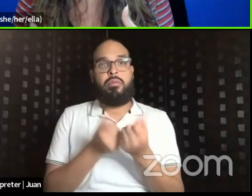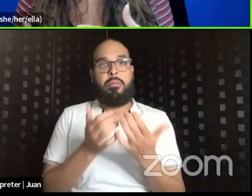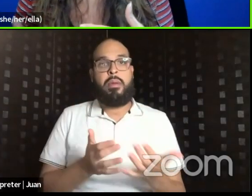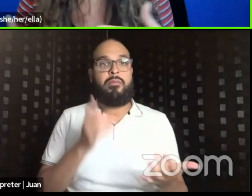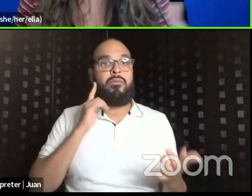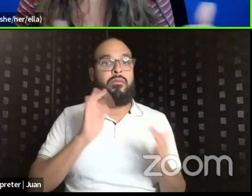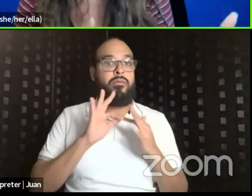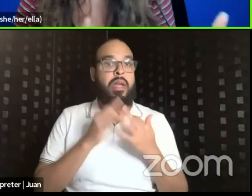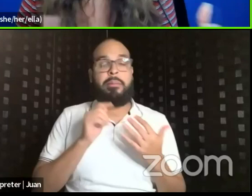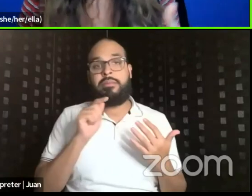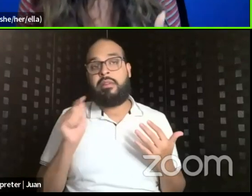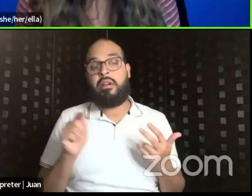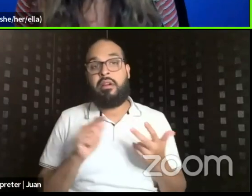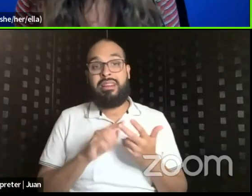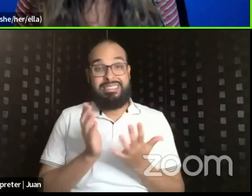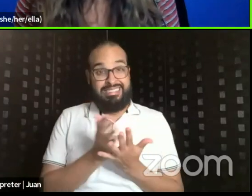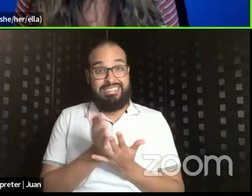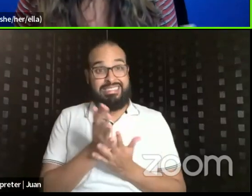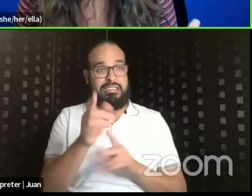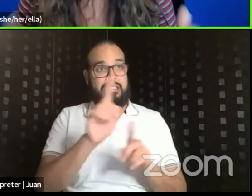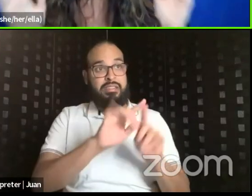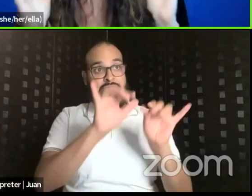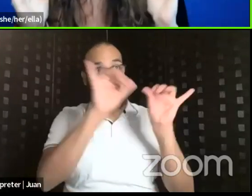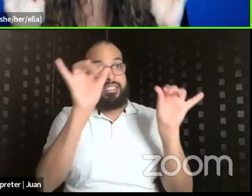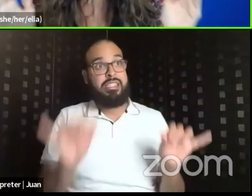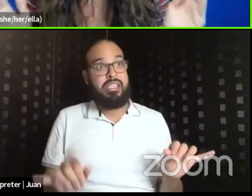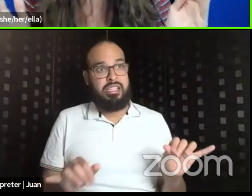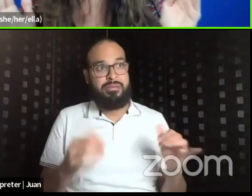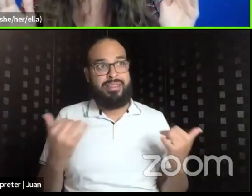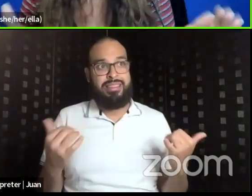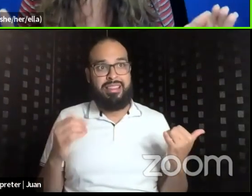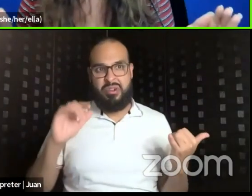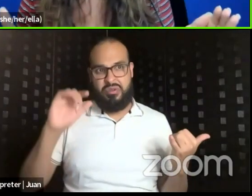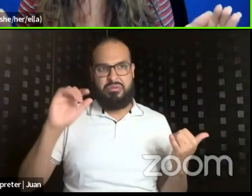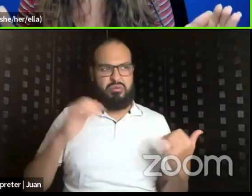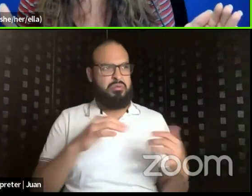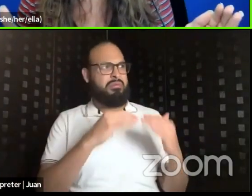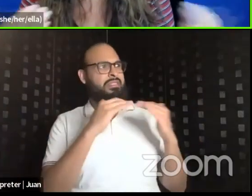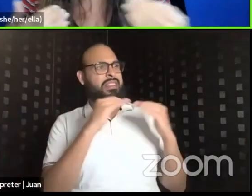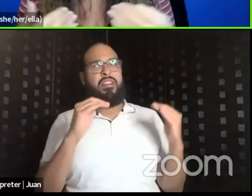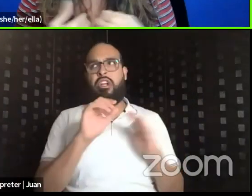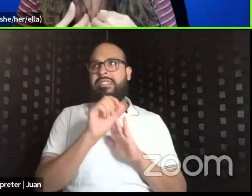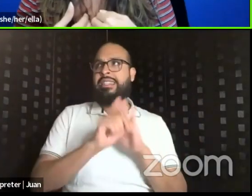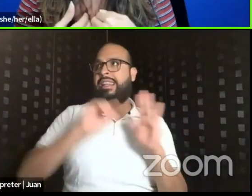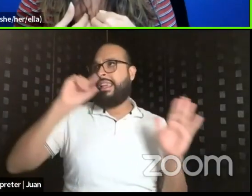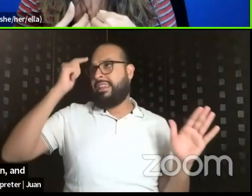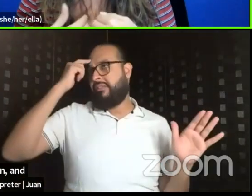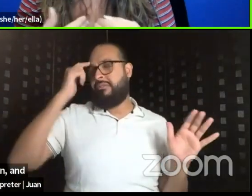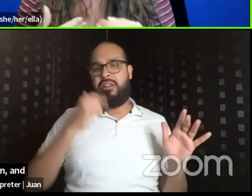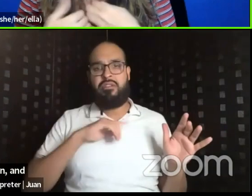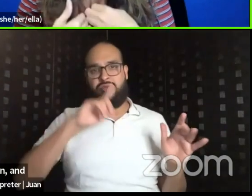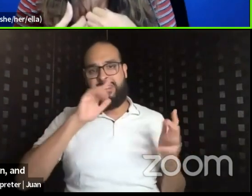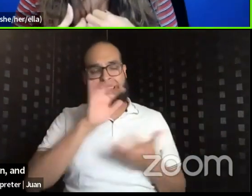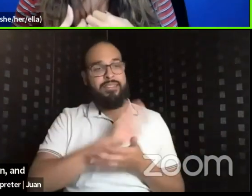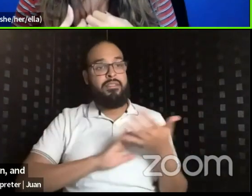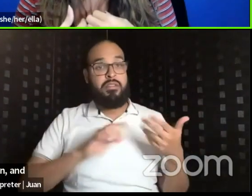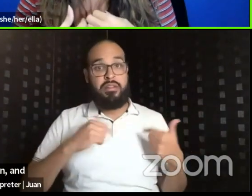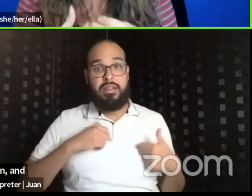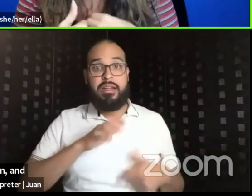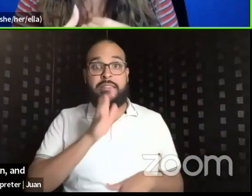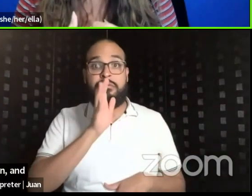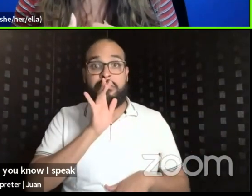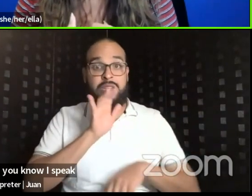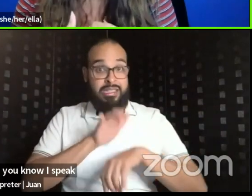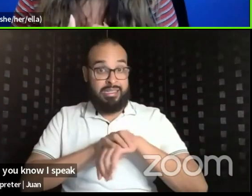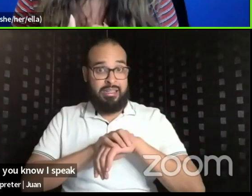um, how we have to navigate these systems in the state that are really confusing. I mean, and English, you know, I speak English